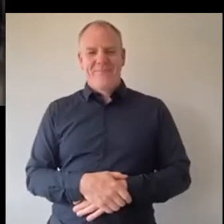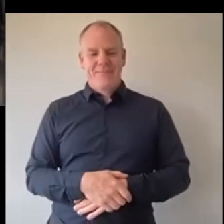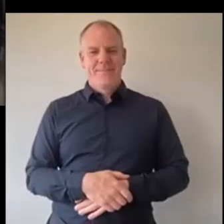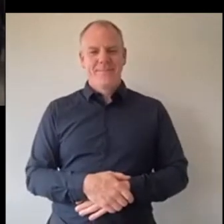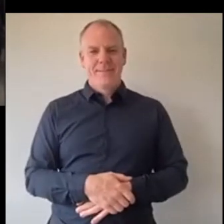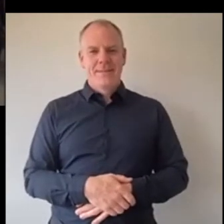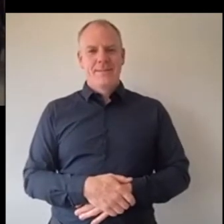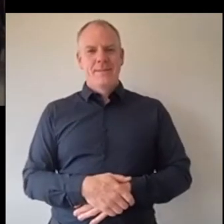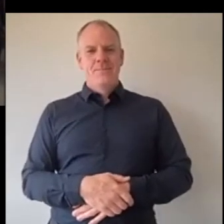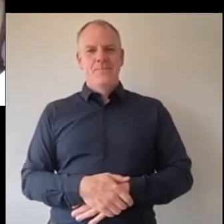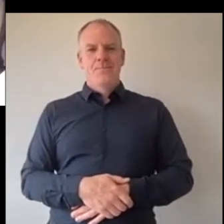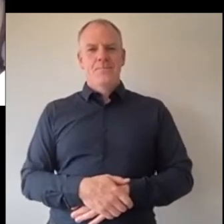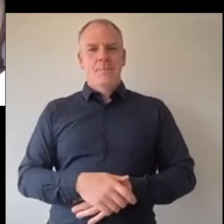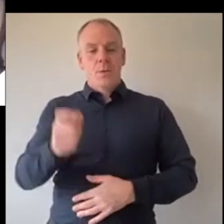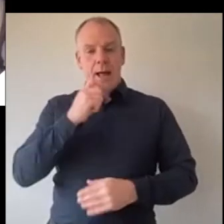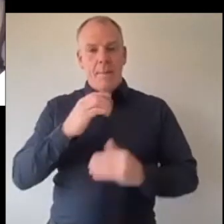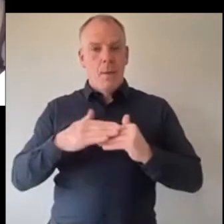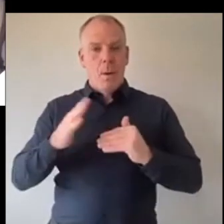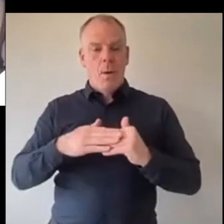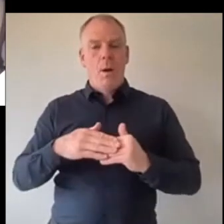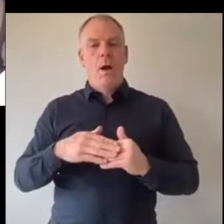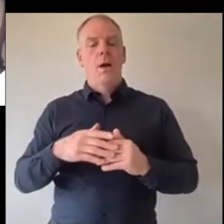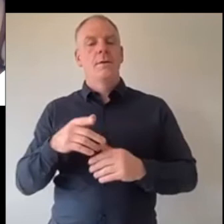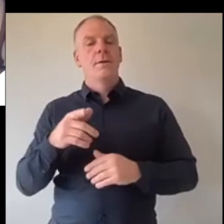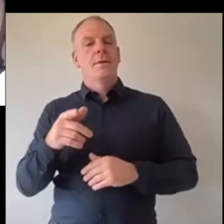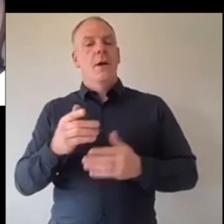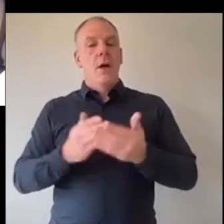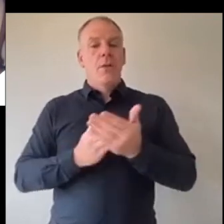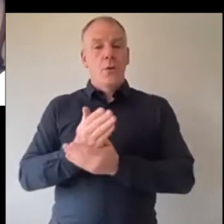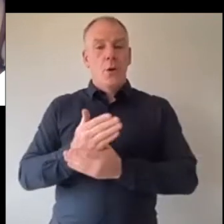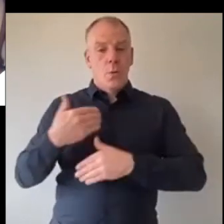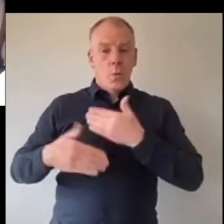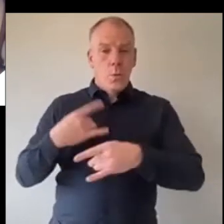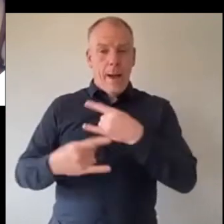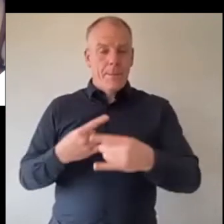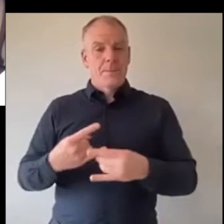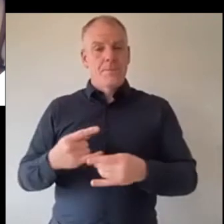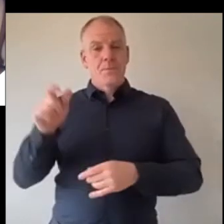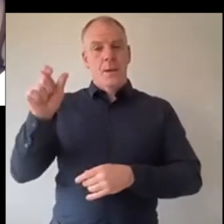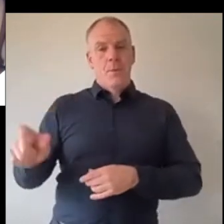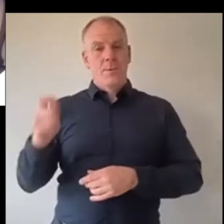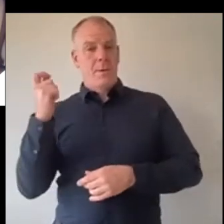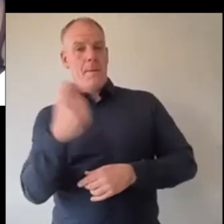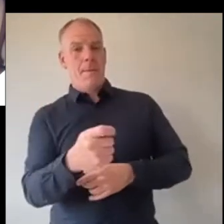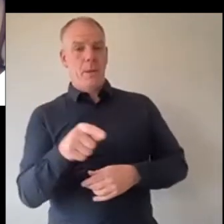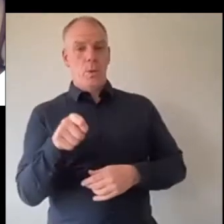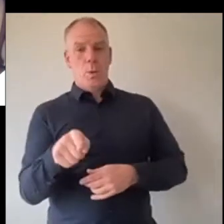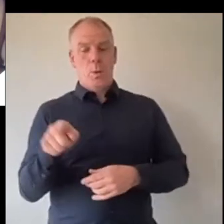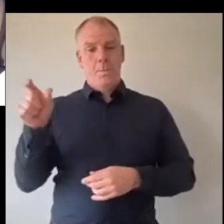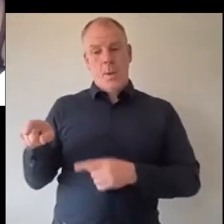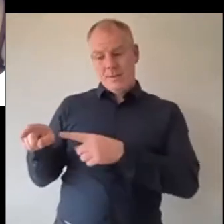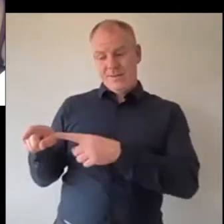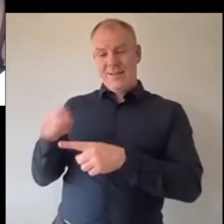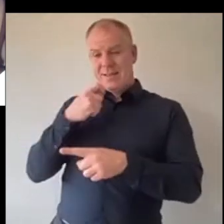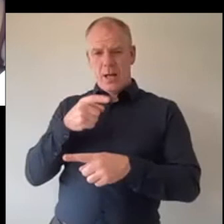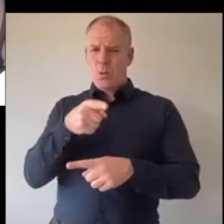yeah but tell me this um throughout your ordeal one of the person who nominated you said that you you